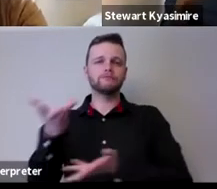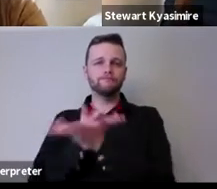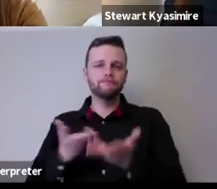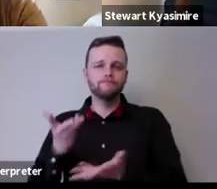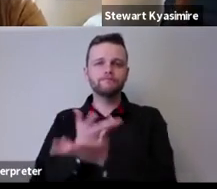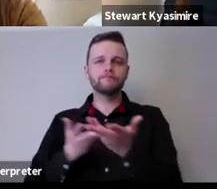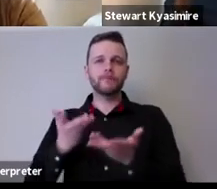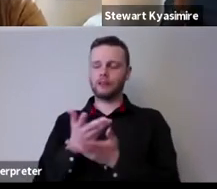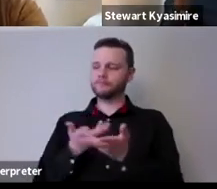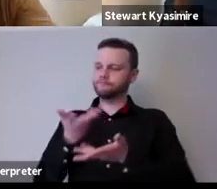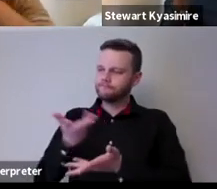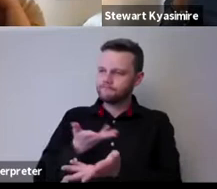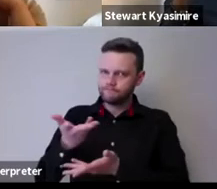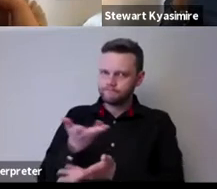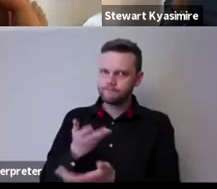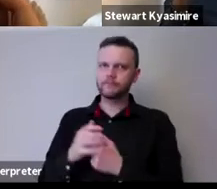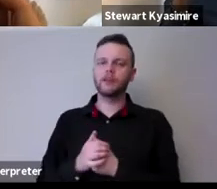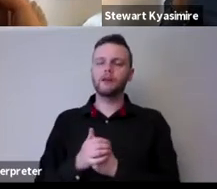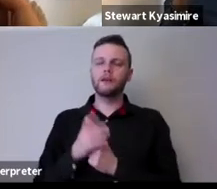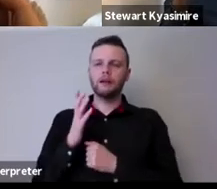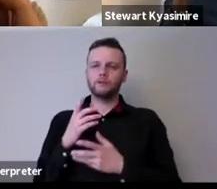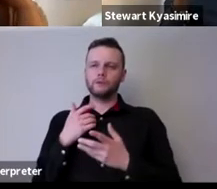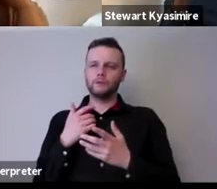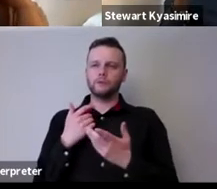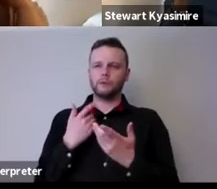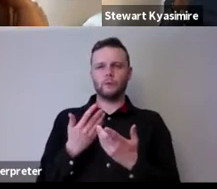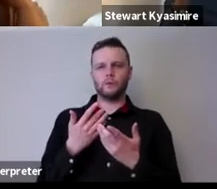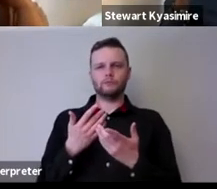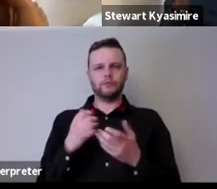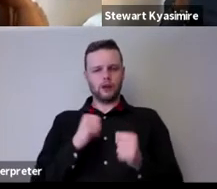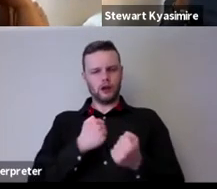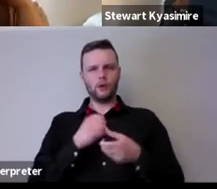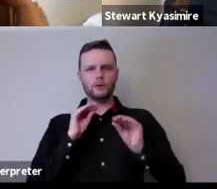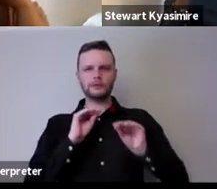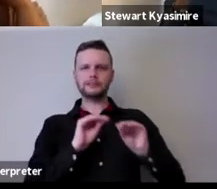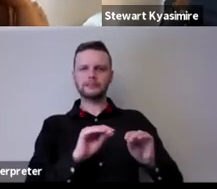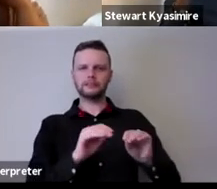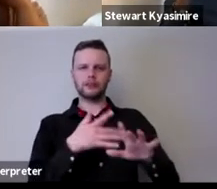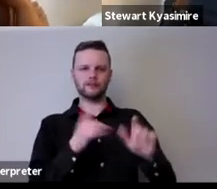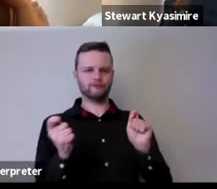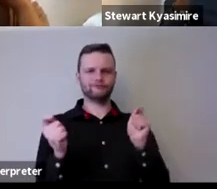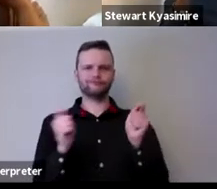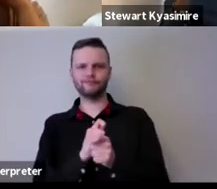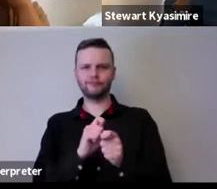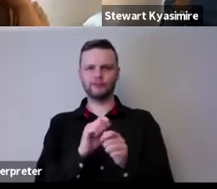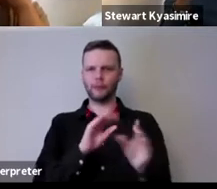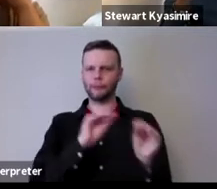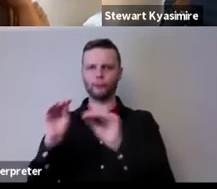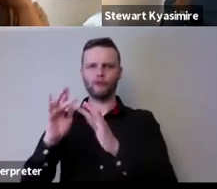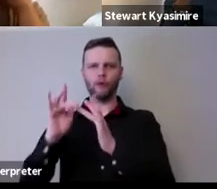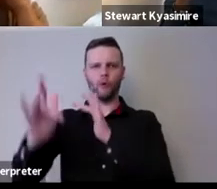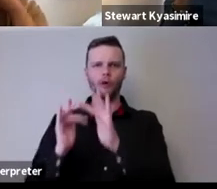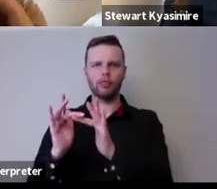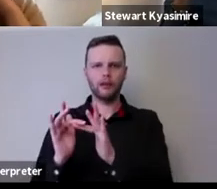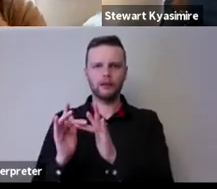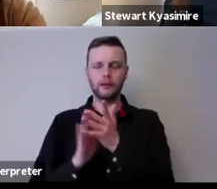negotiation and we very quickly had to shift our our way of teaching into something that was available online uh for people and that meant changing